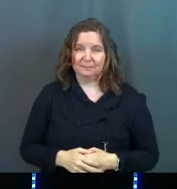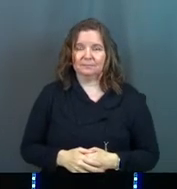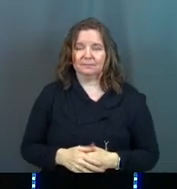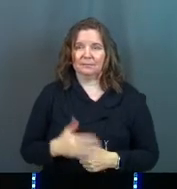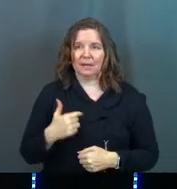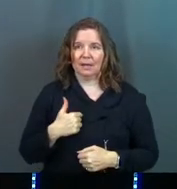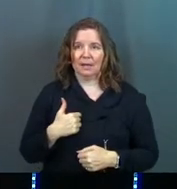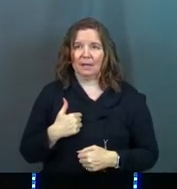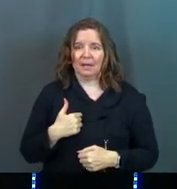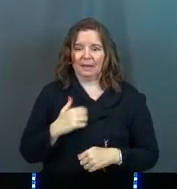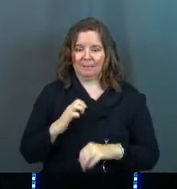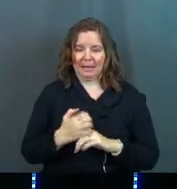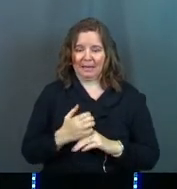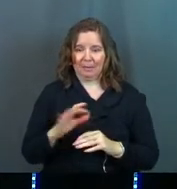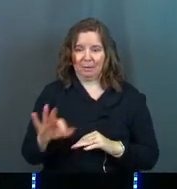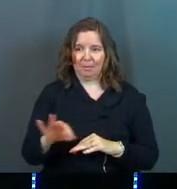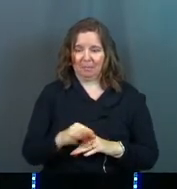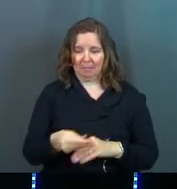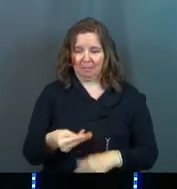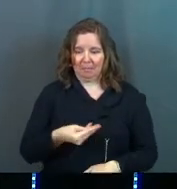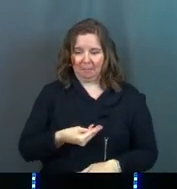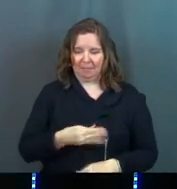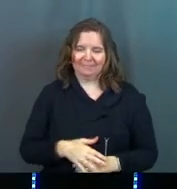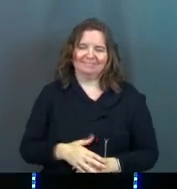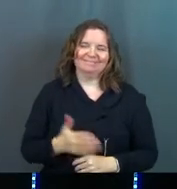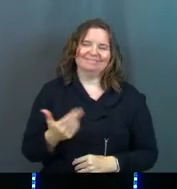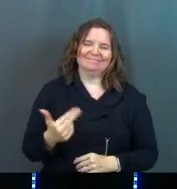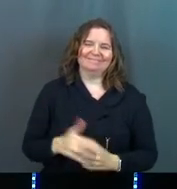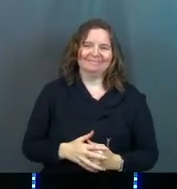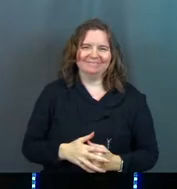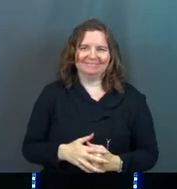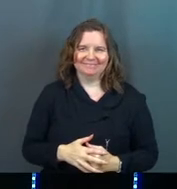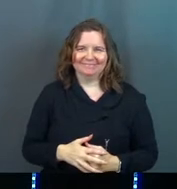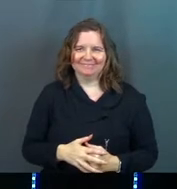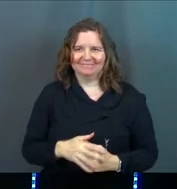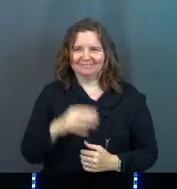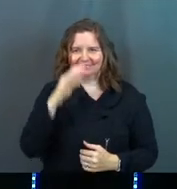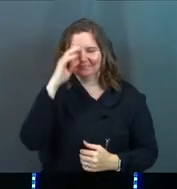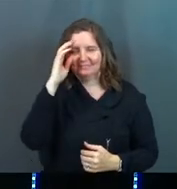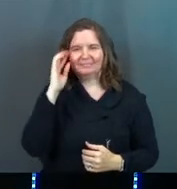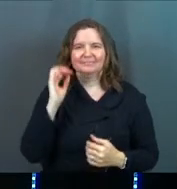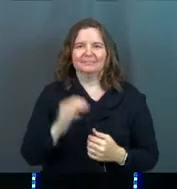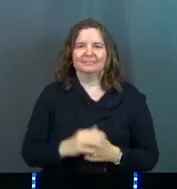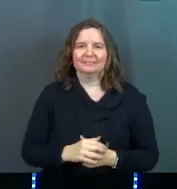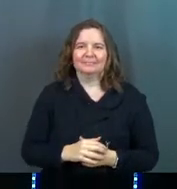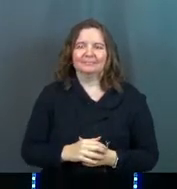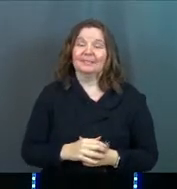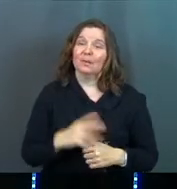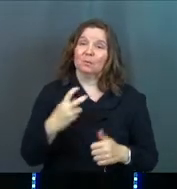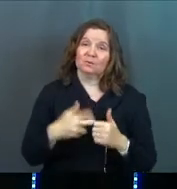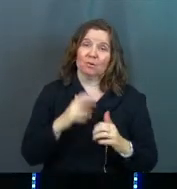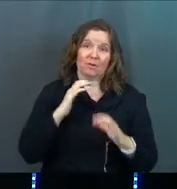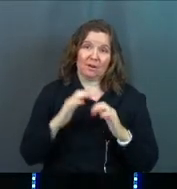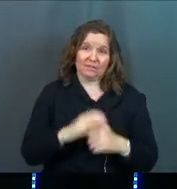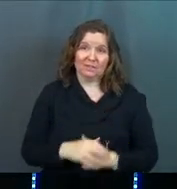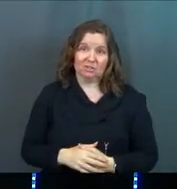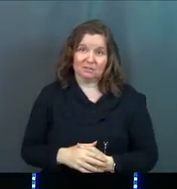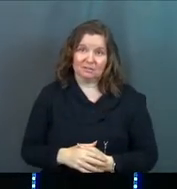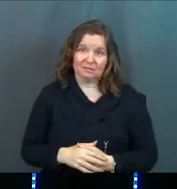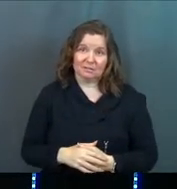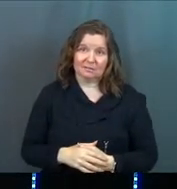And I gave my engagement ring back, or he gave it back. It was a hard conversation.